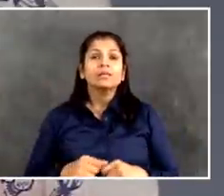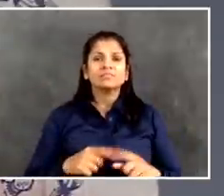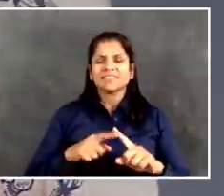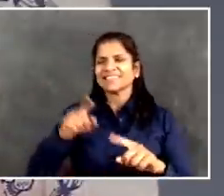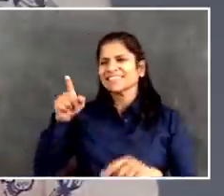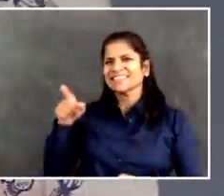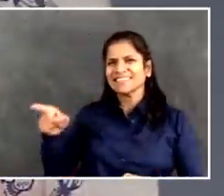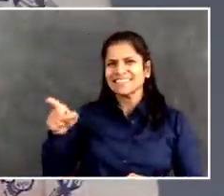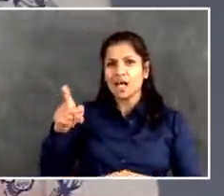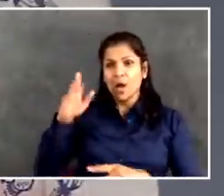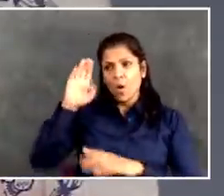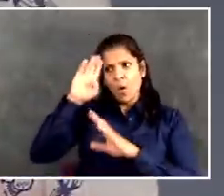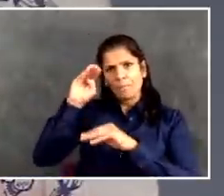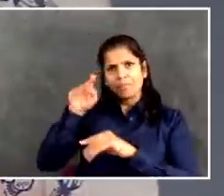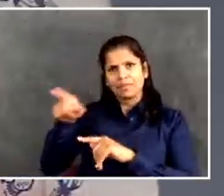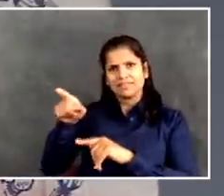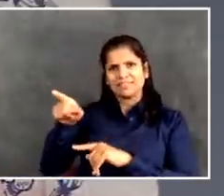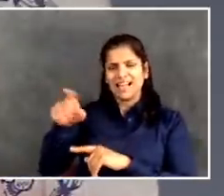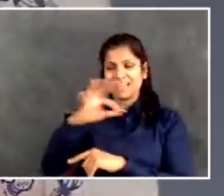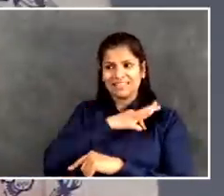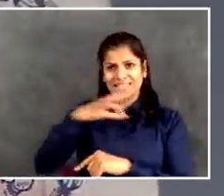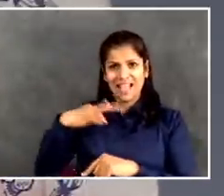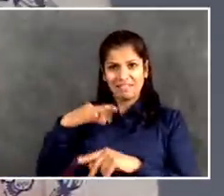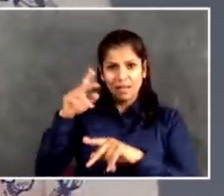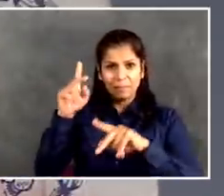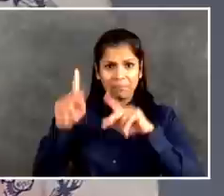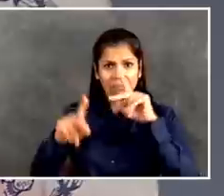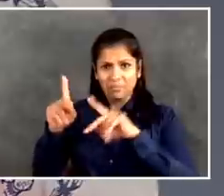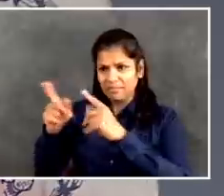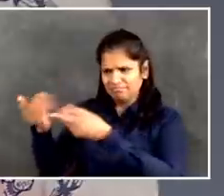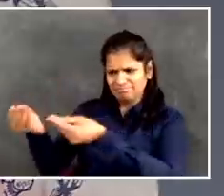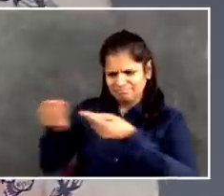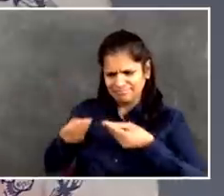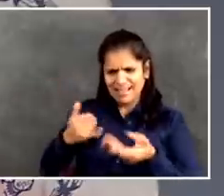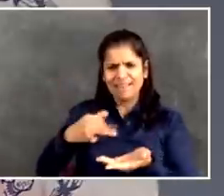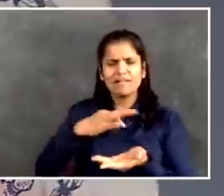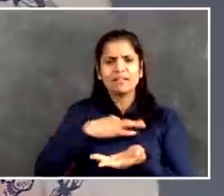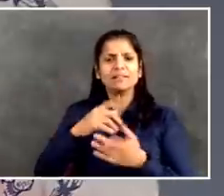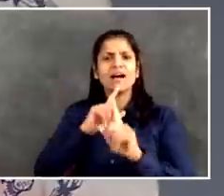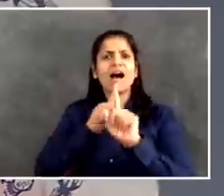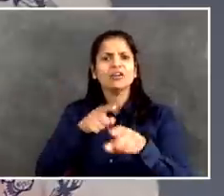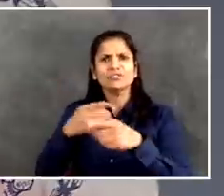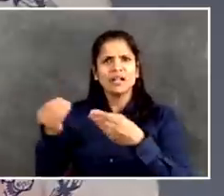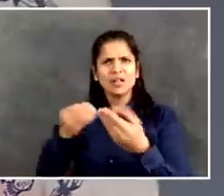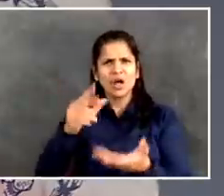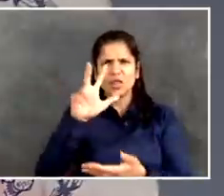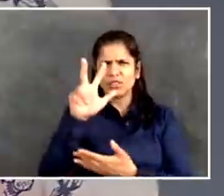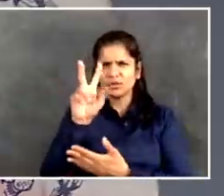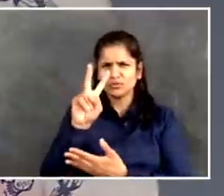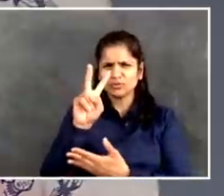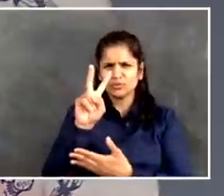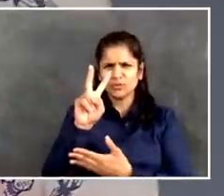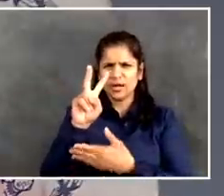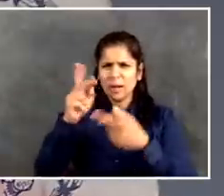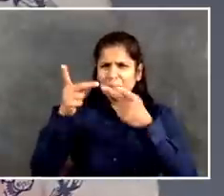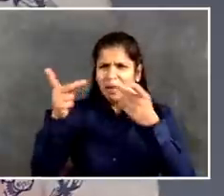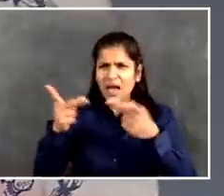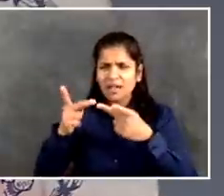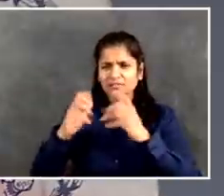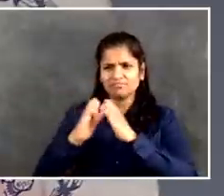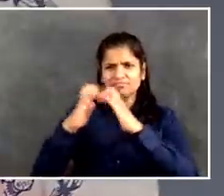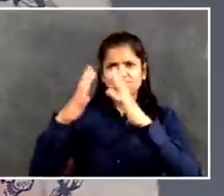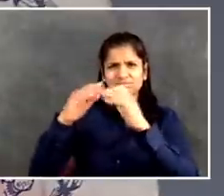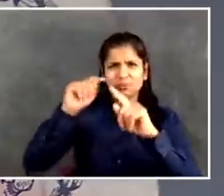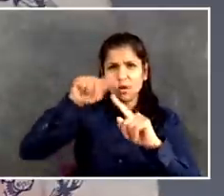The what I need, Freddie is the 32 sites, are they going to be up or when they're going to be up? Because clearly